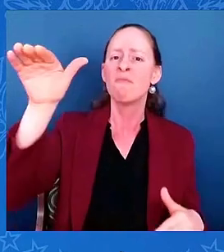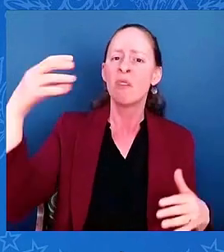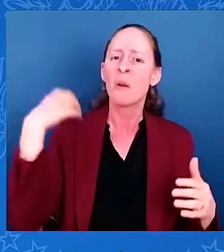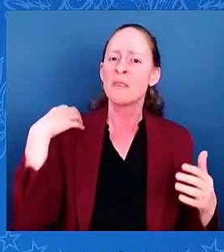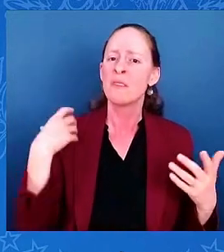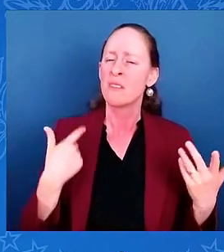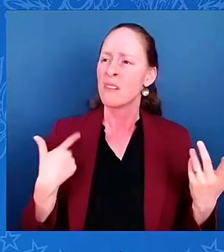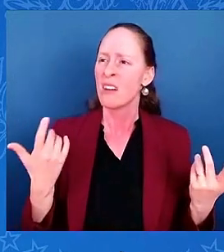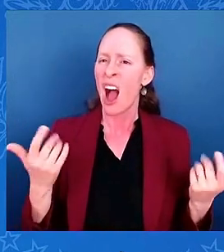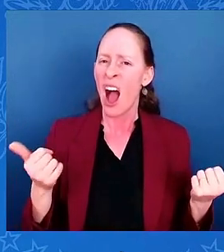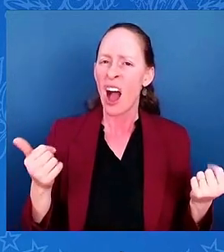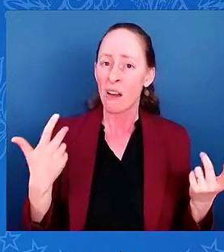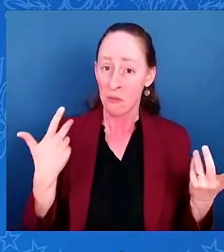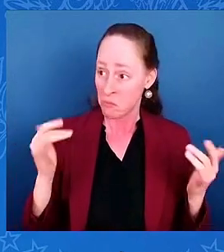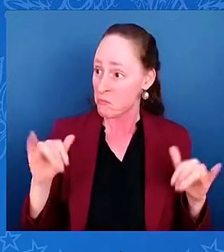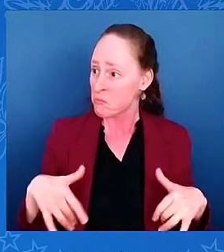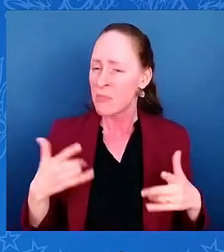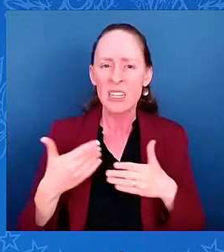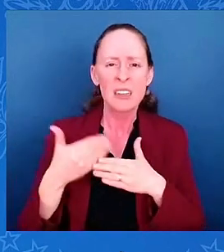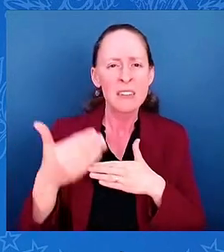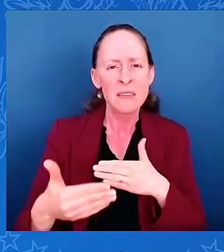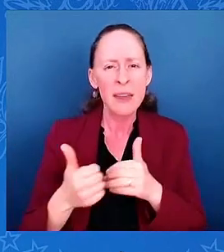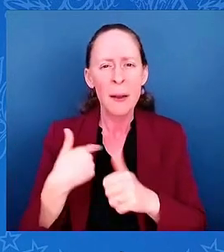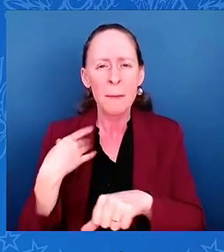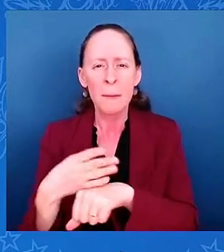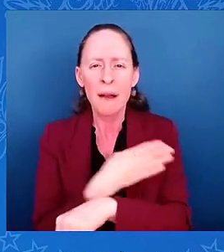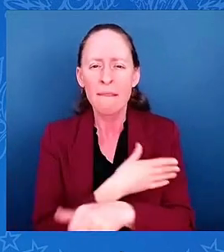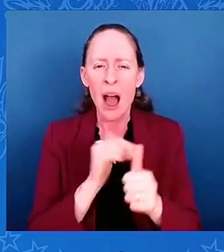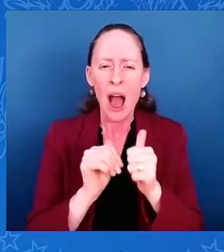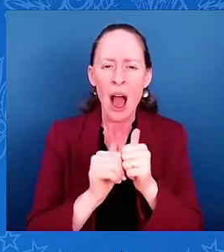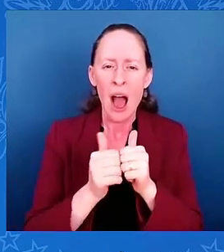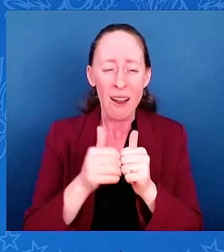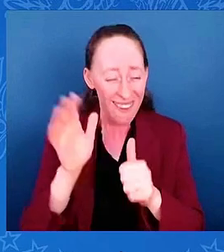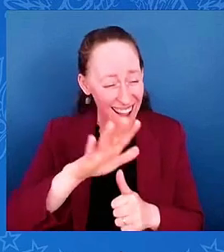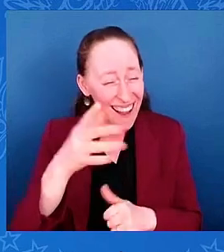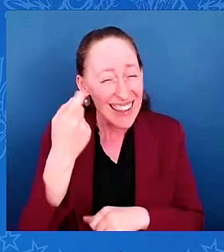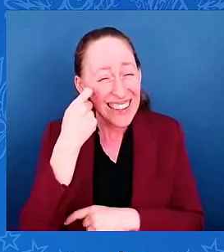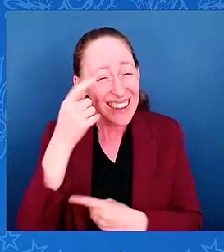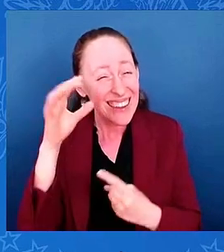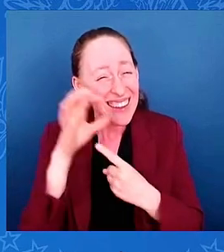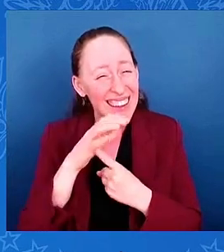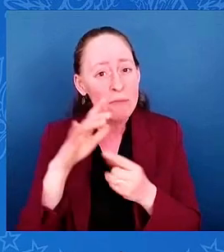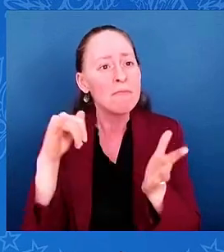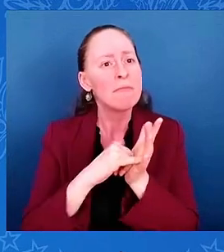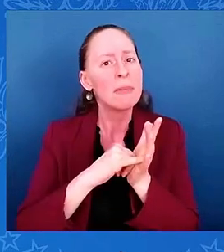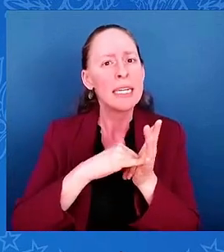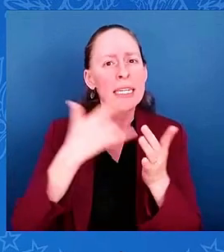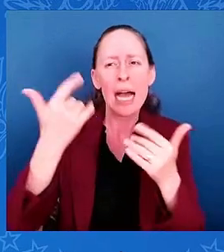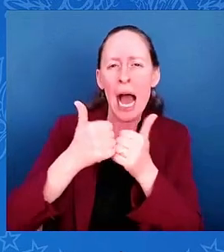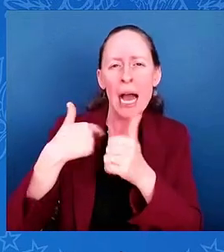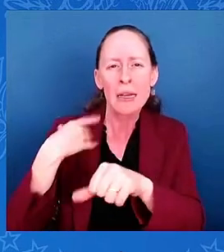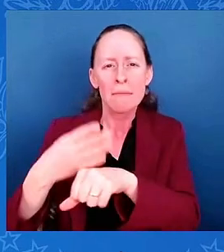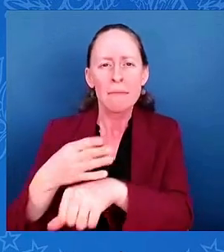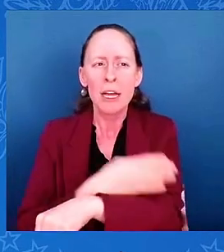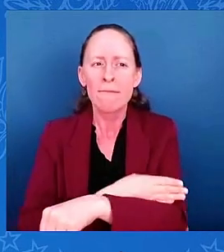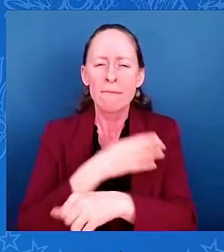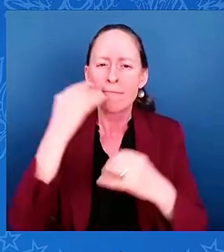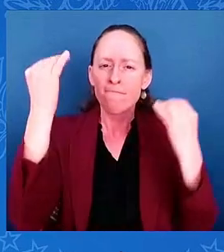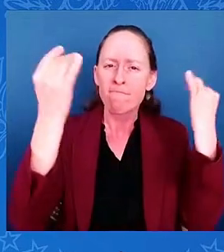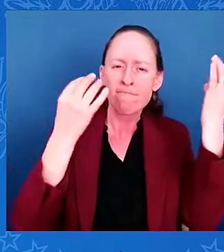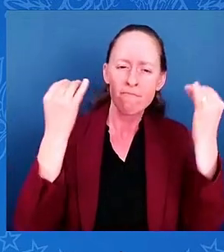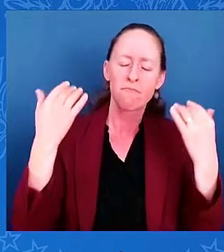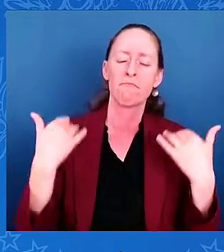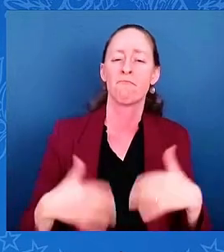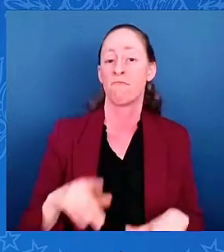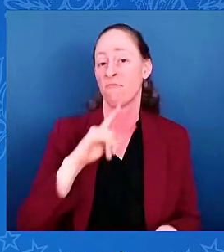work harder, to dig deeper, to improve. Everyone watching, especially our children, that's a powerful lesson about sports in the nation.